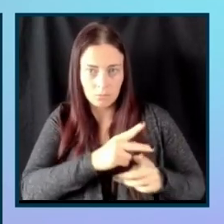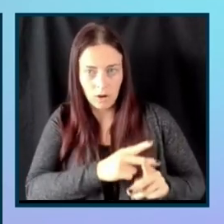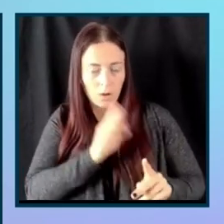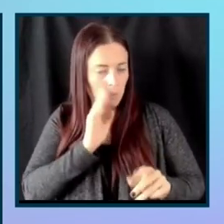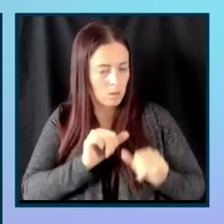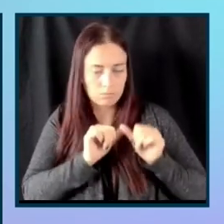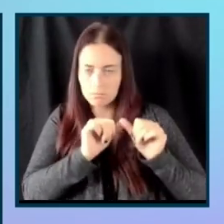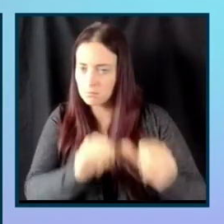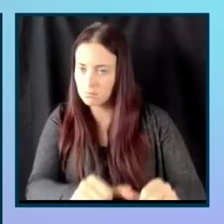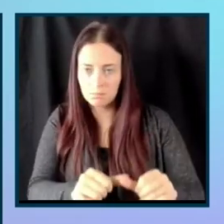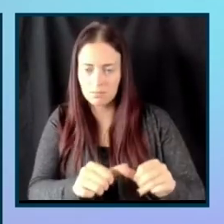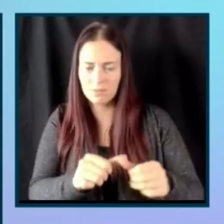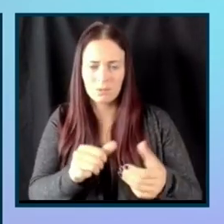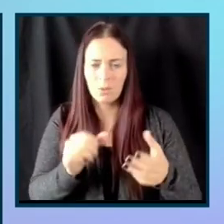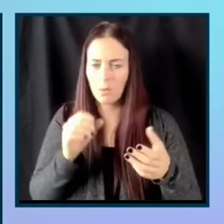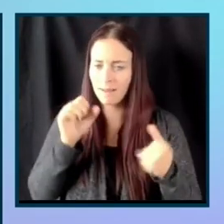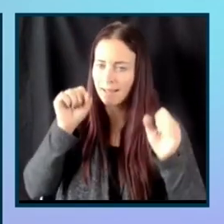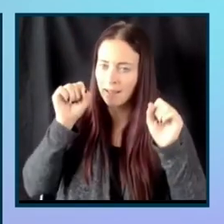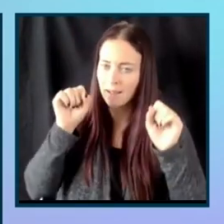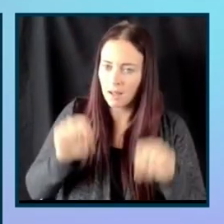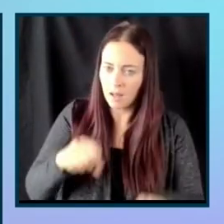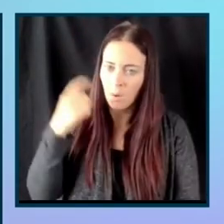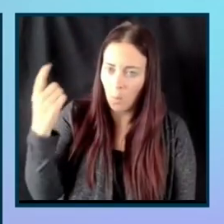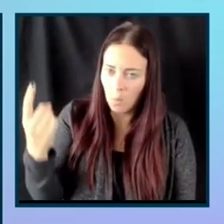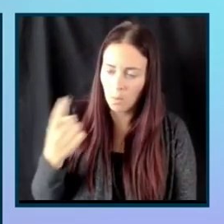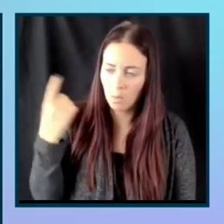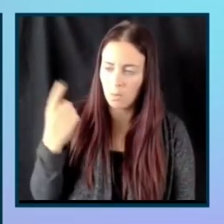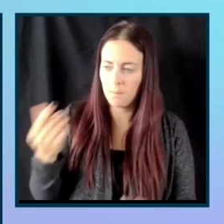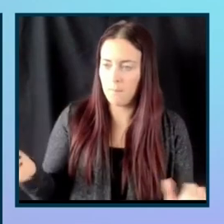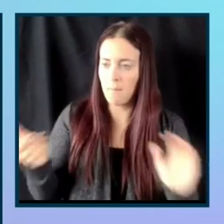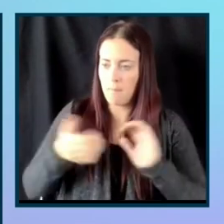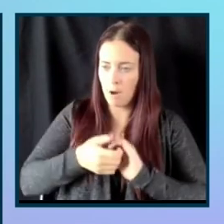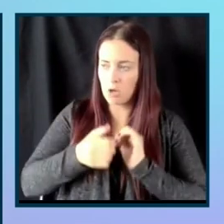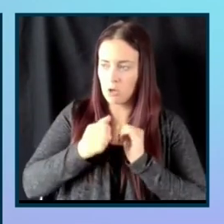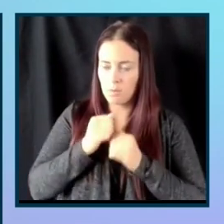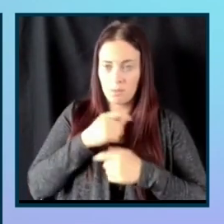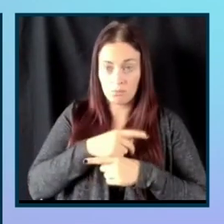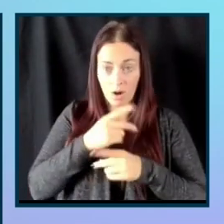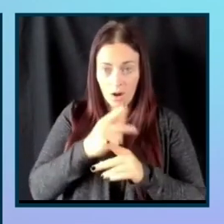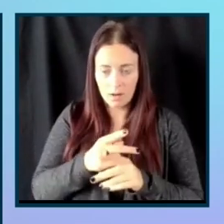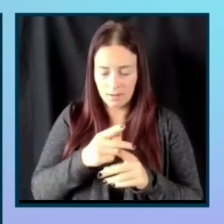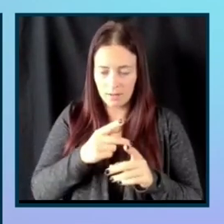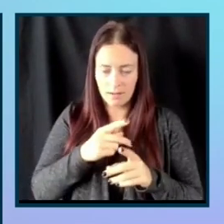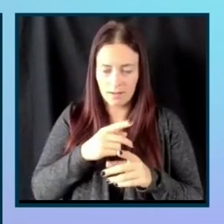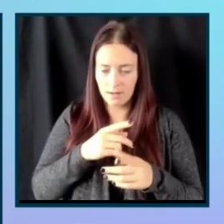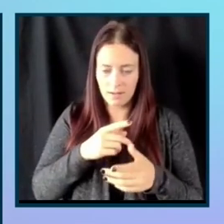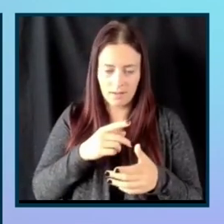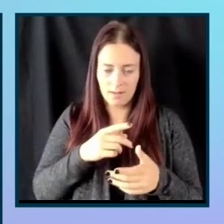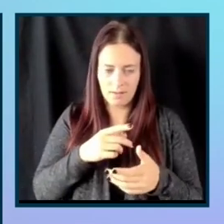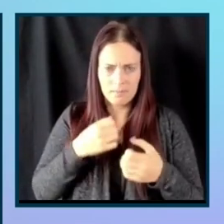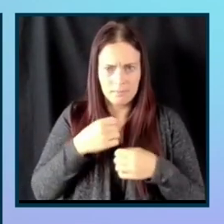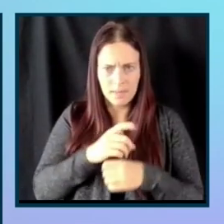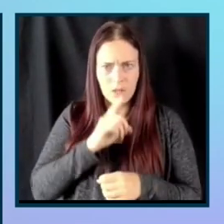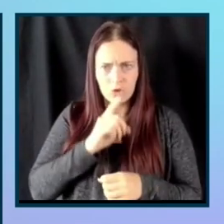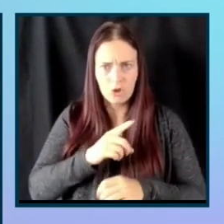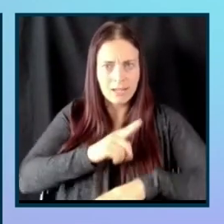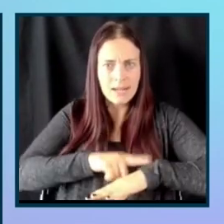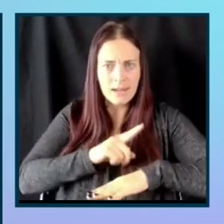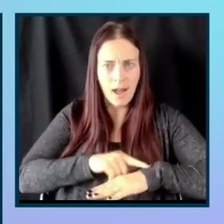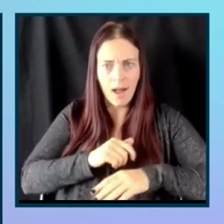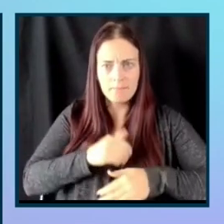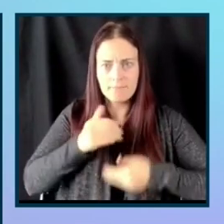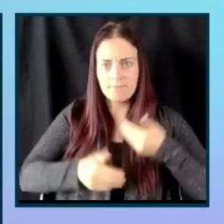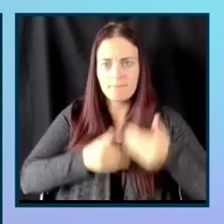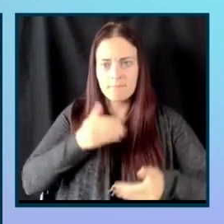we can't partner with product in, in, in ensuring that we get products launched, but we're also thinking about